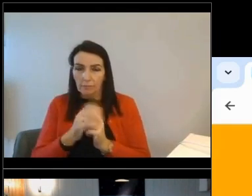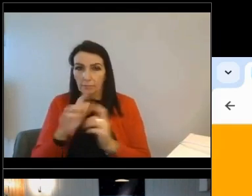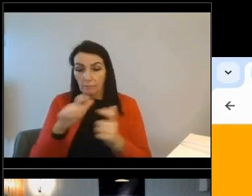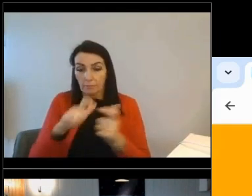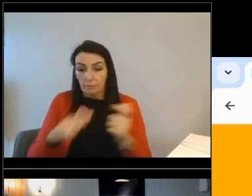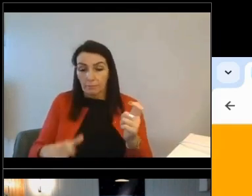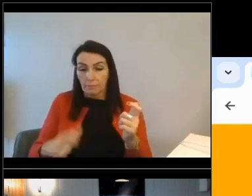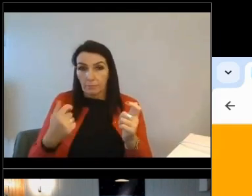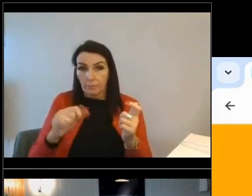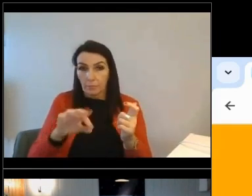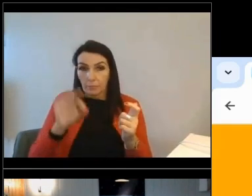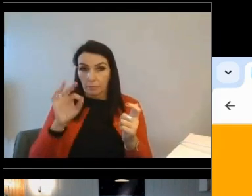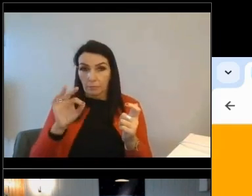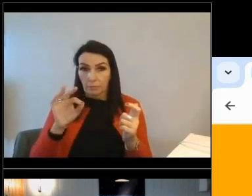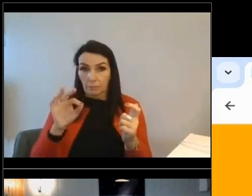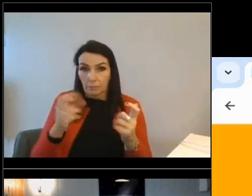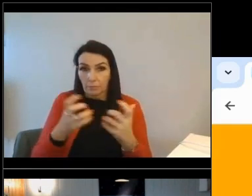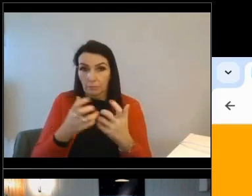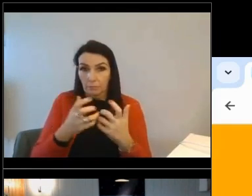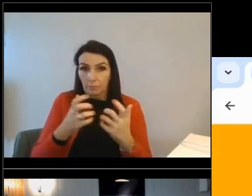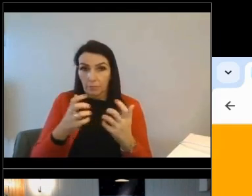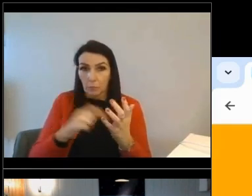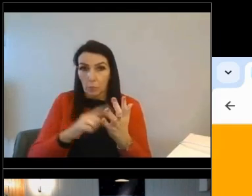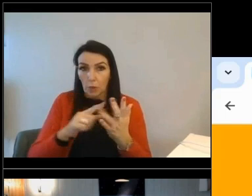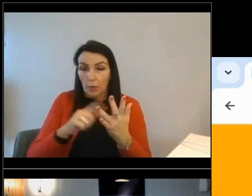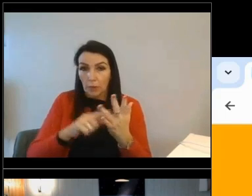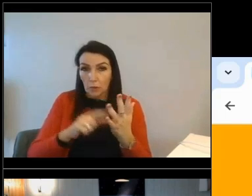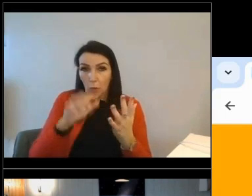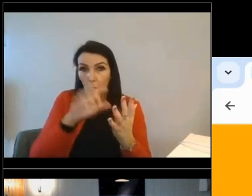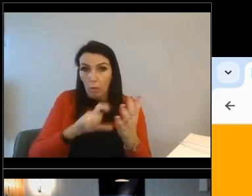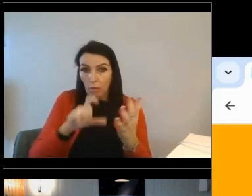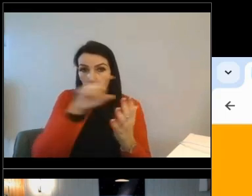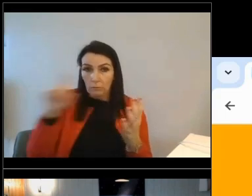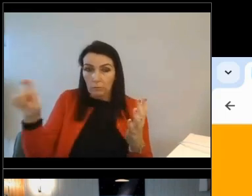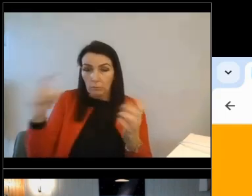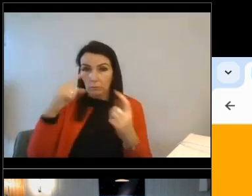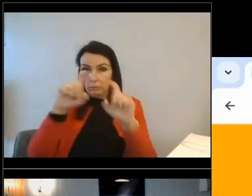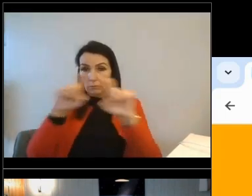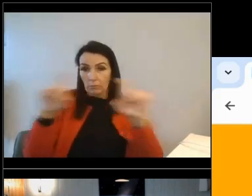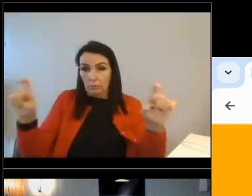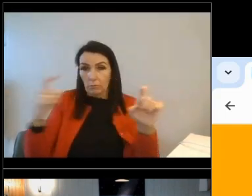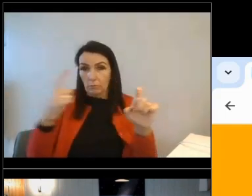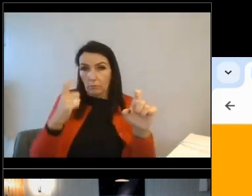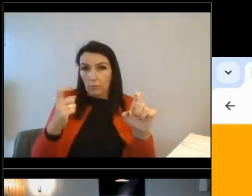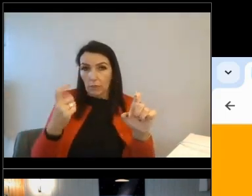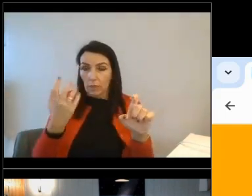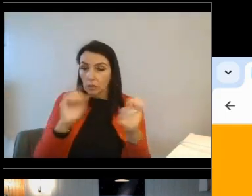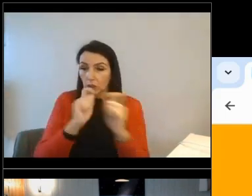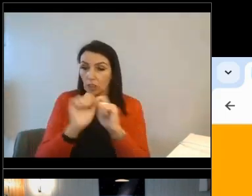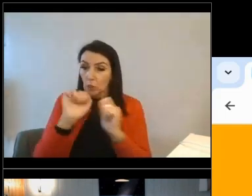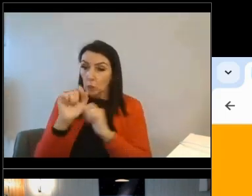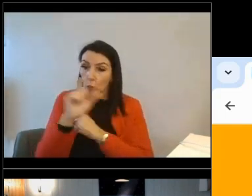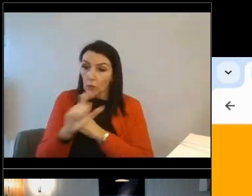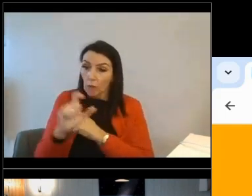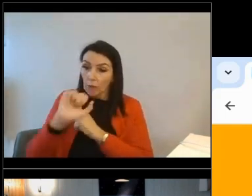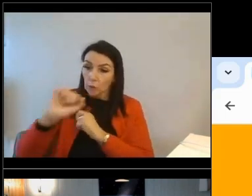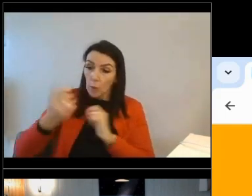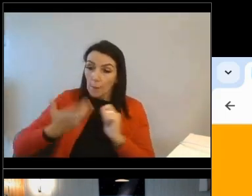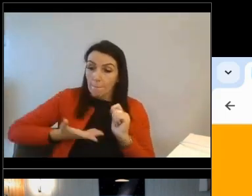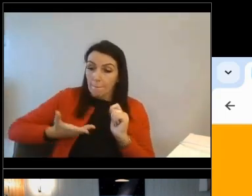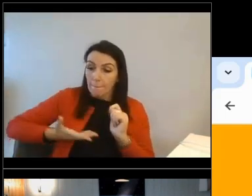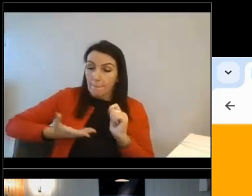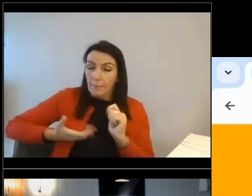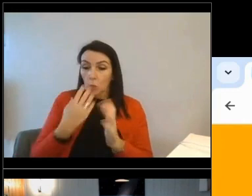choose the URL the tool sits on, and the color tool bar at top can be branded in your corporate colors, and you can utilize your